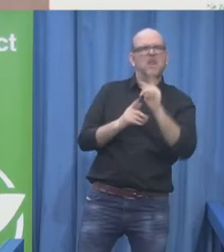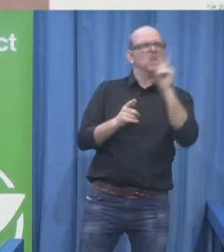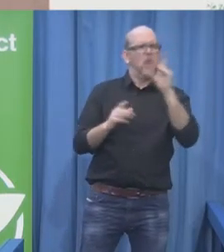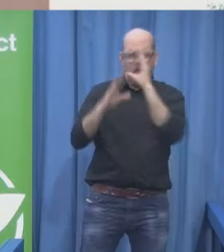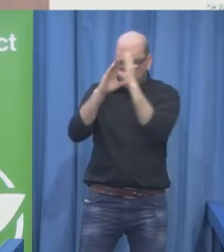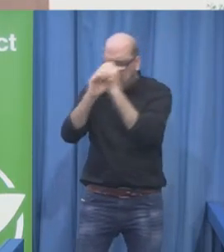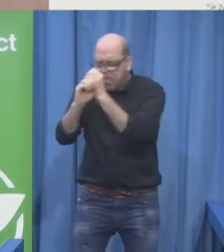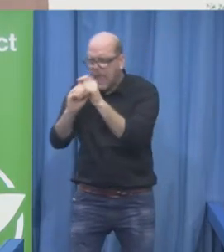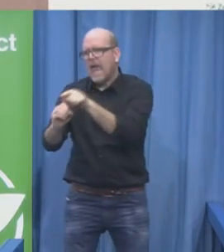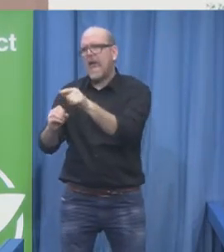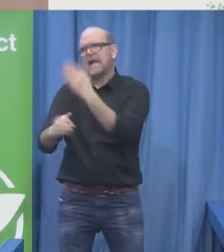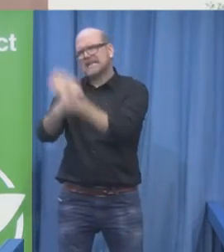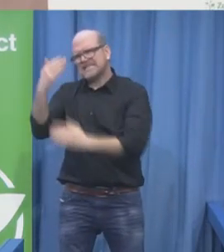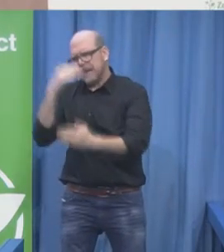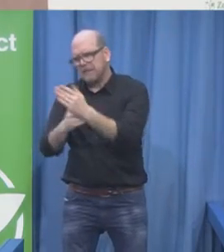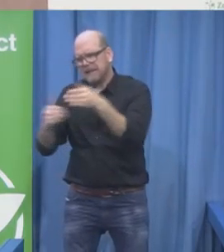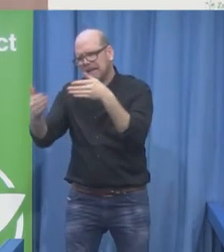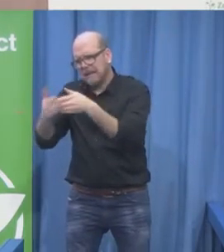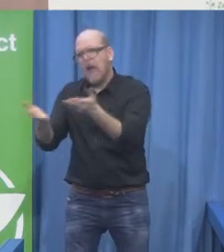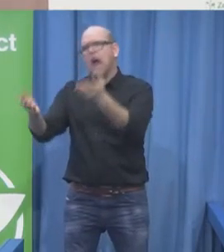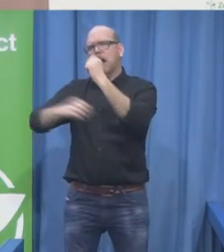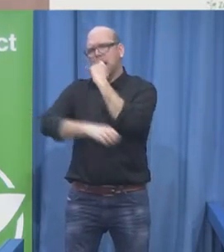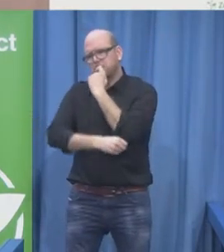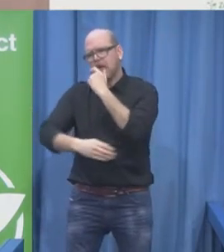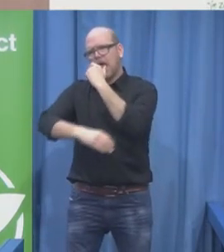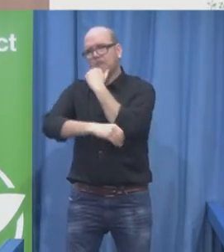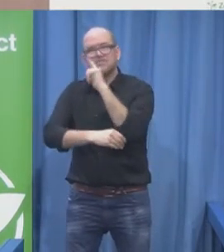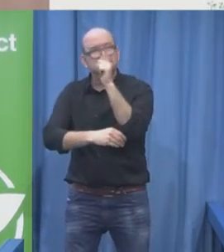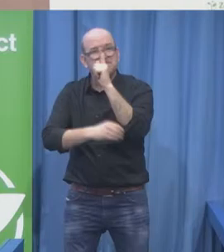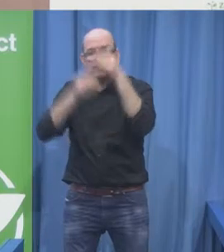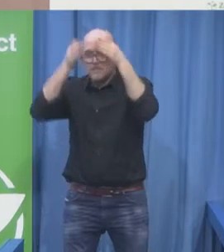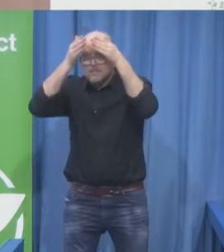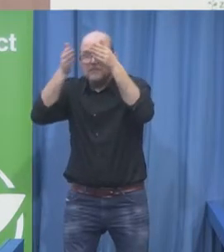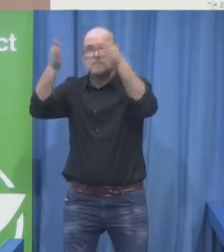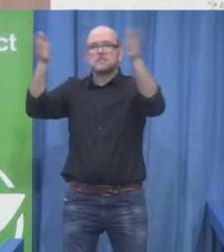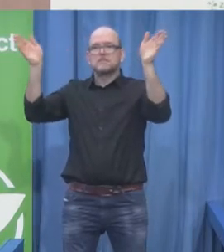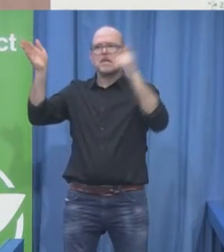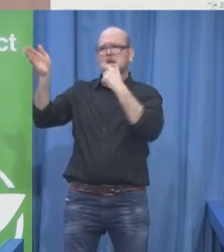persons with disabilities as agents of change.